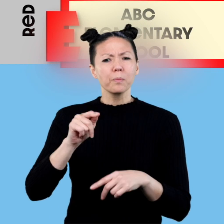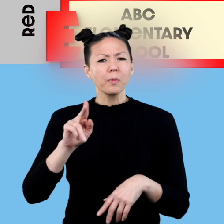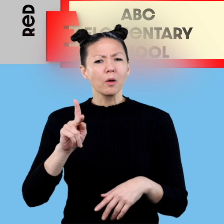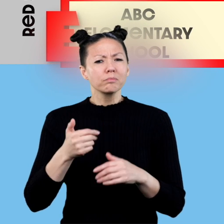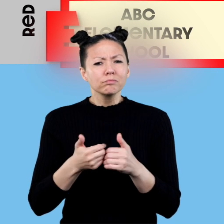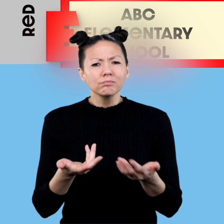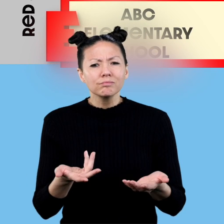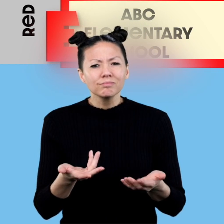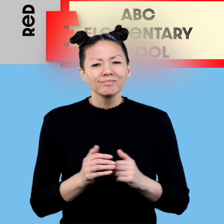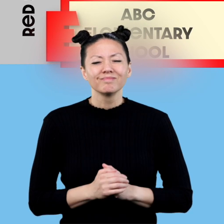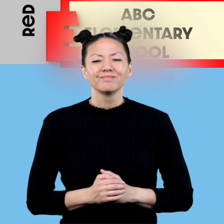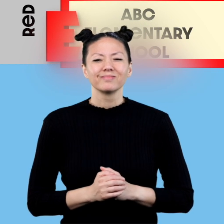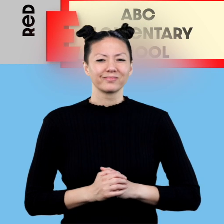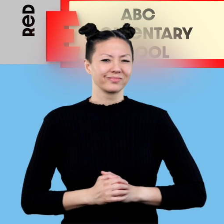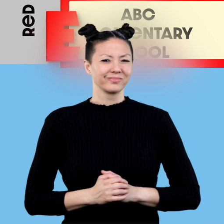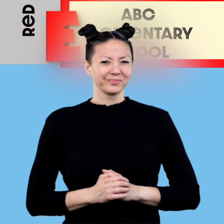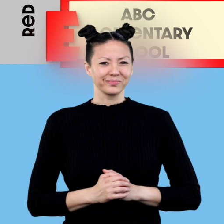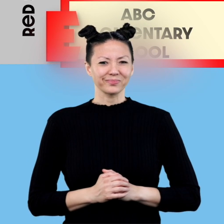park?